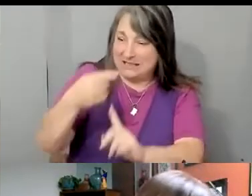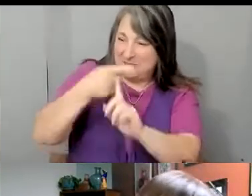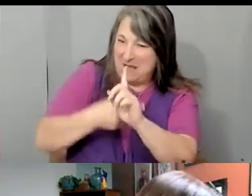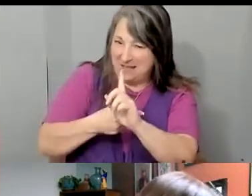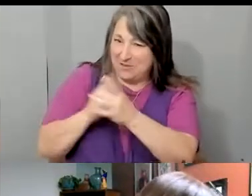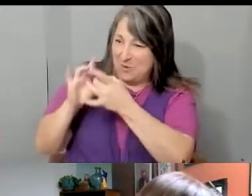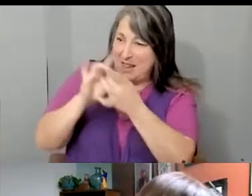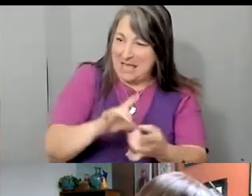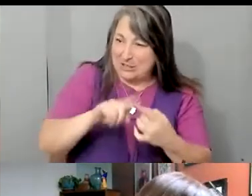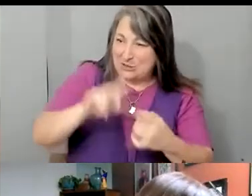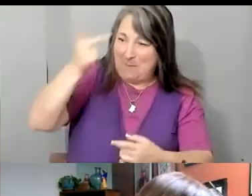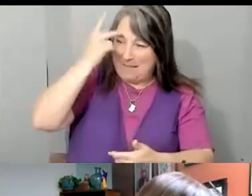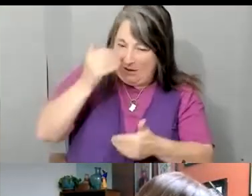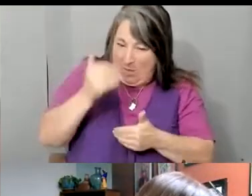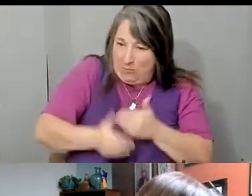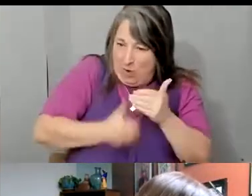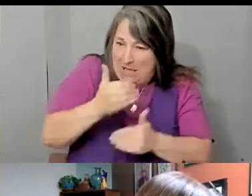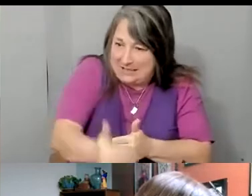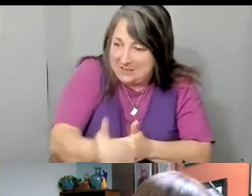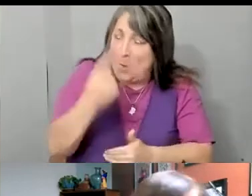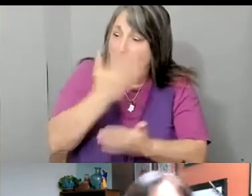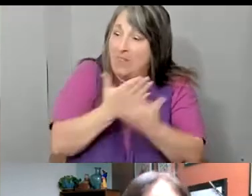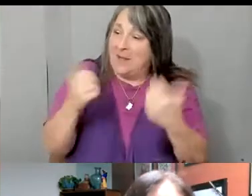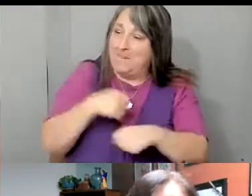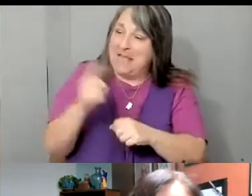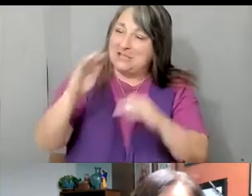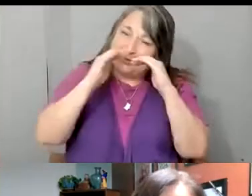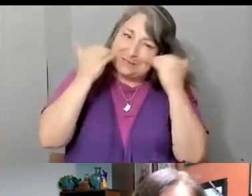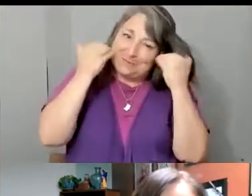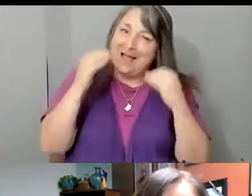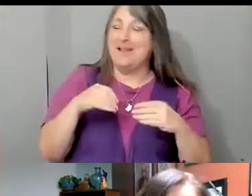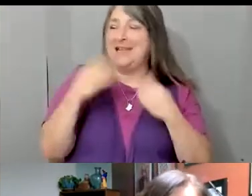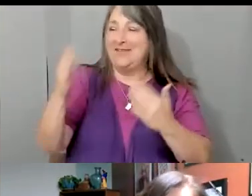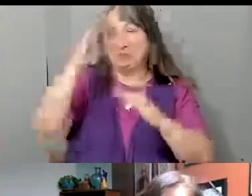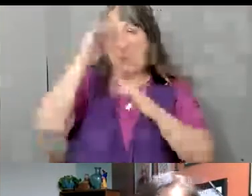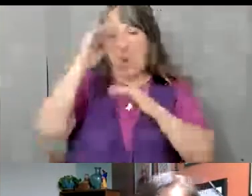process, what is one thing that makes you smile and gives you hope?